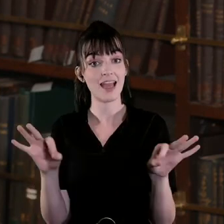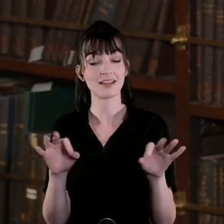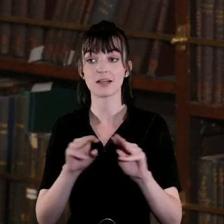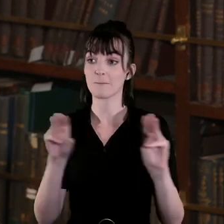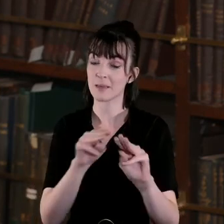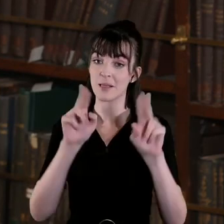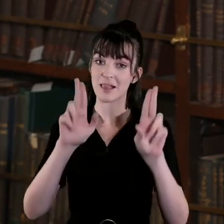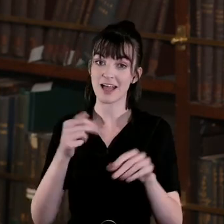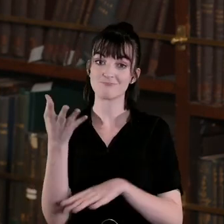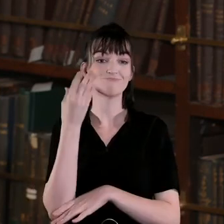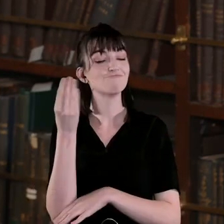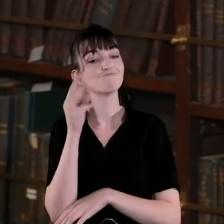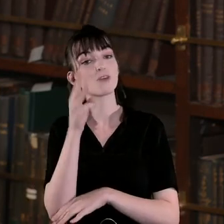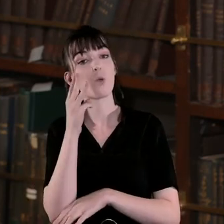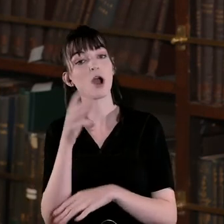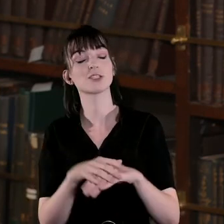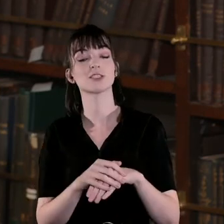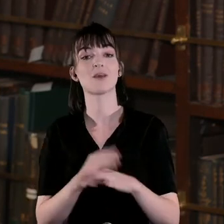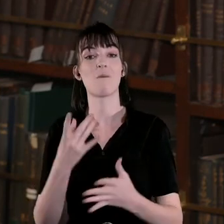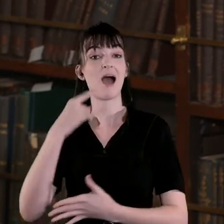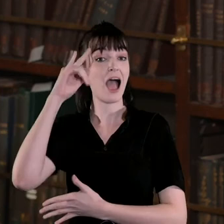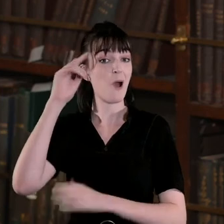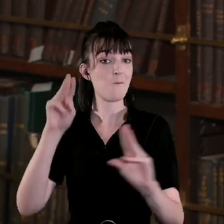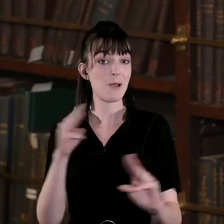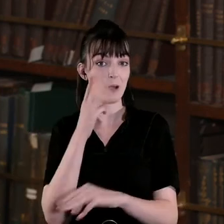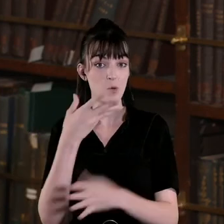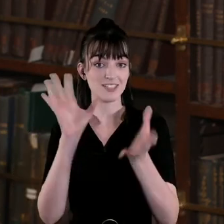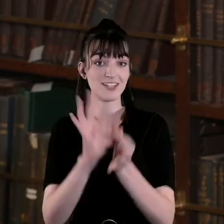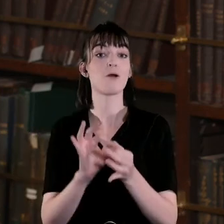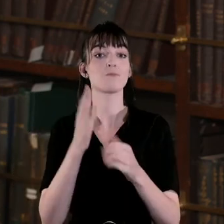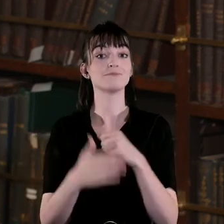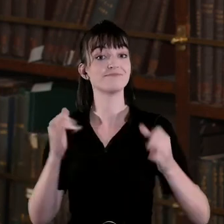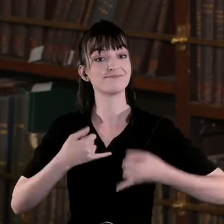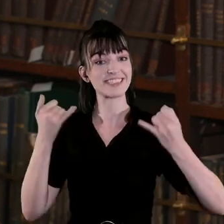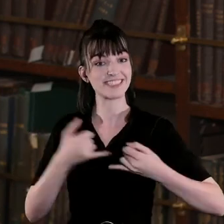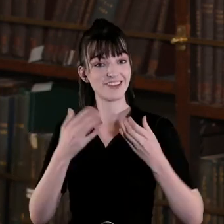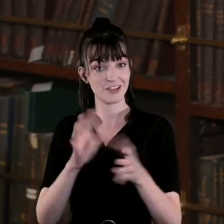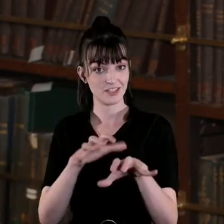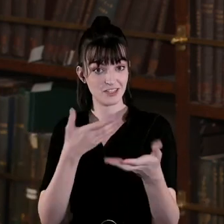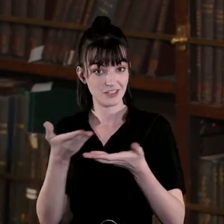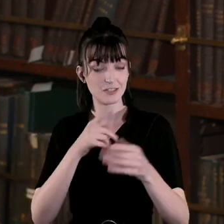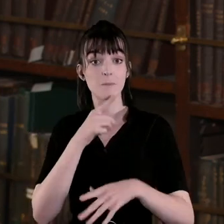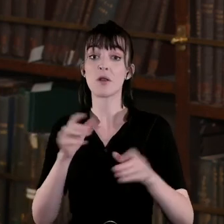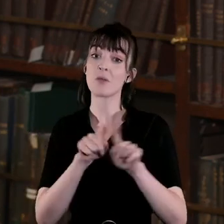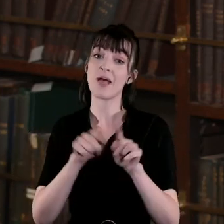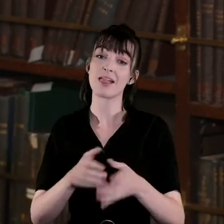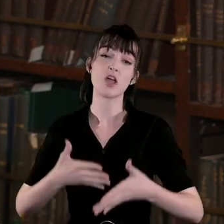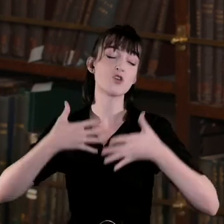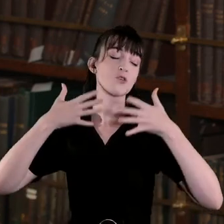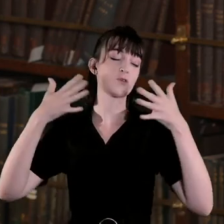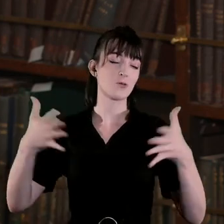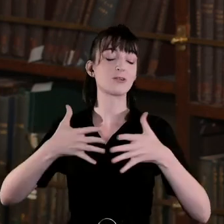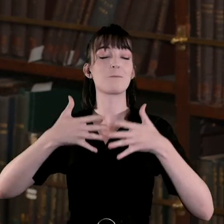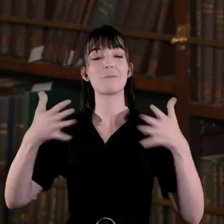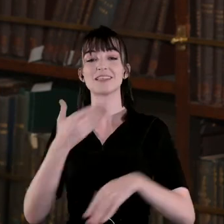tune in and watch them and I hope people watching at home have enjoyed the discussion but also a huge massive